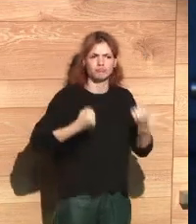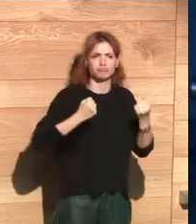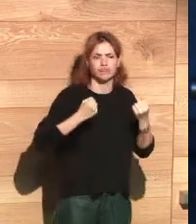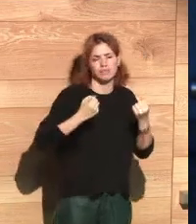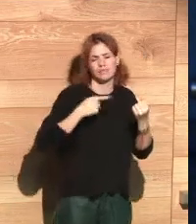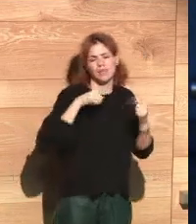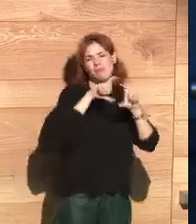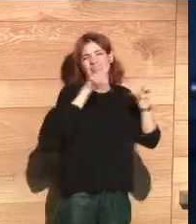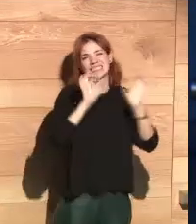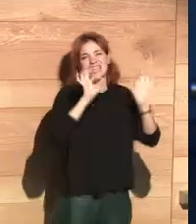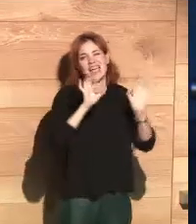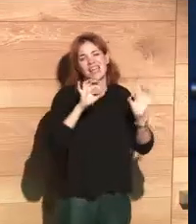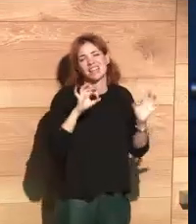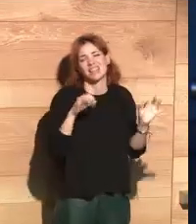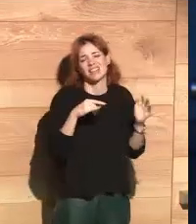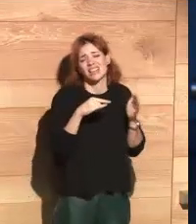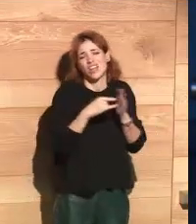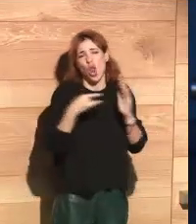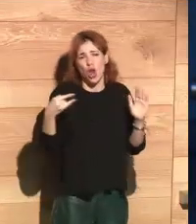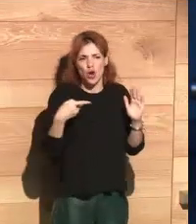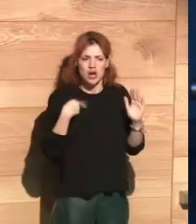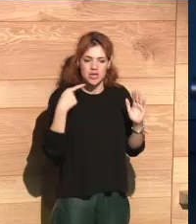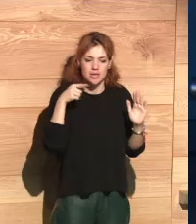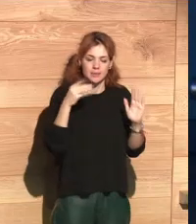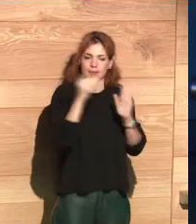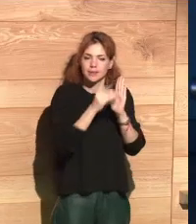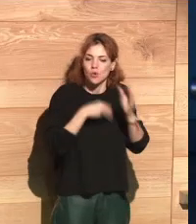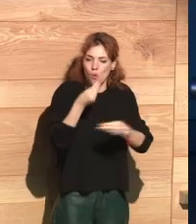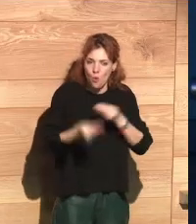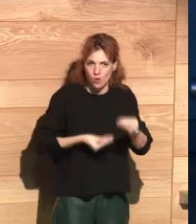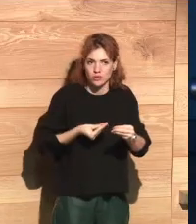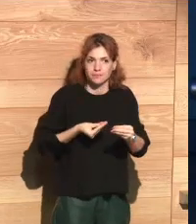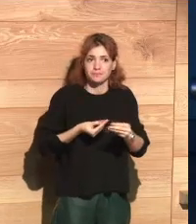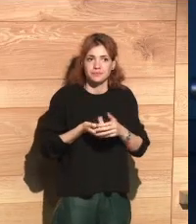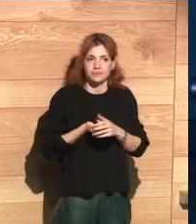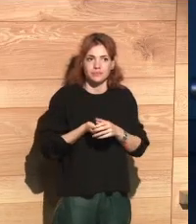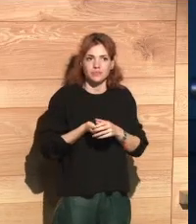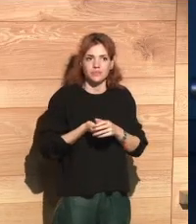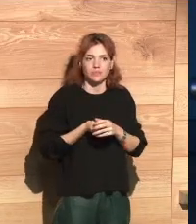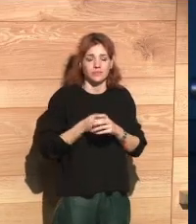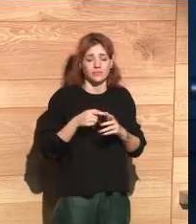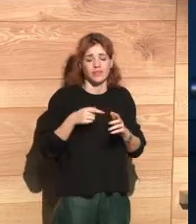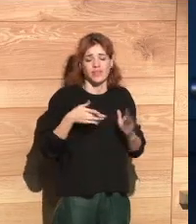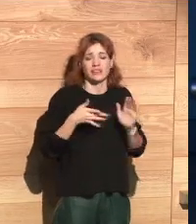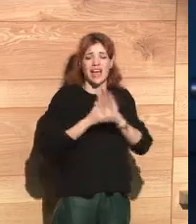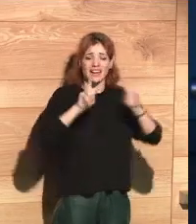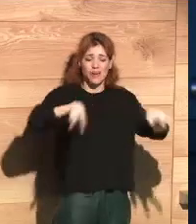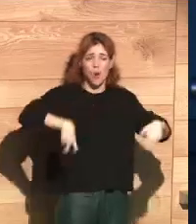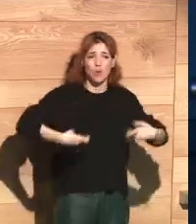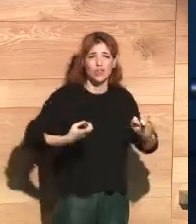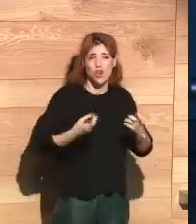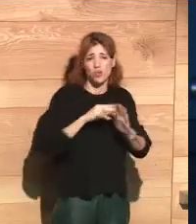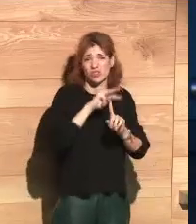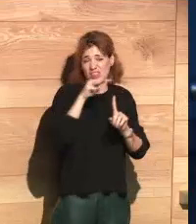vast and very valuable asset that technology companies can exploit as a consequence